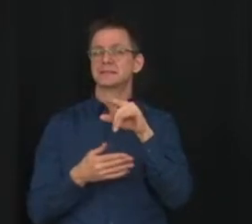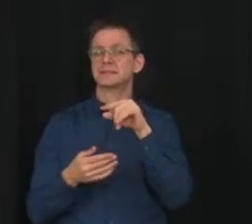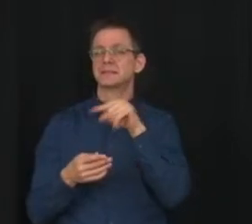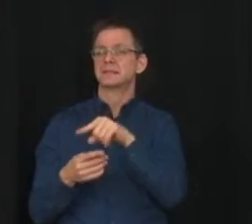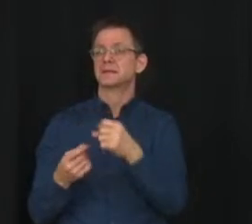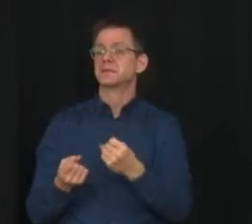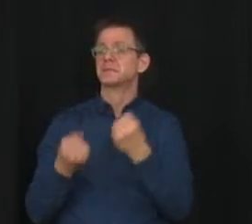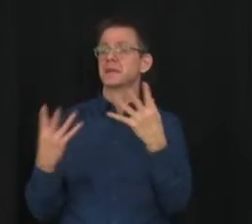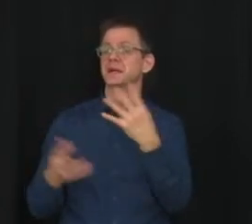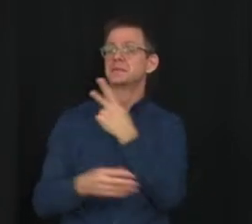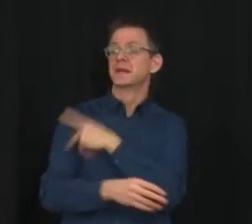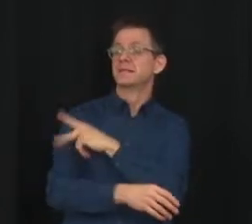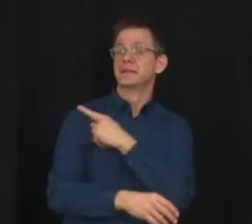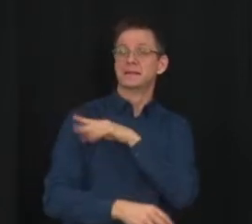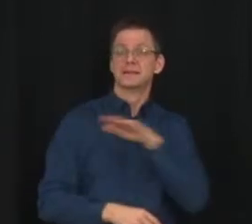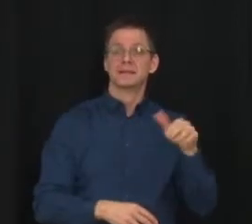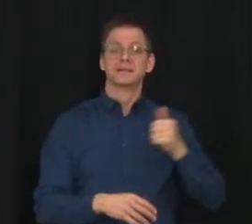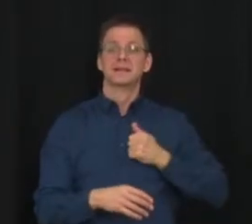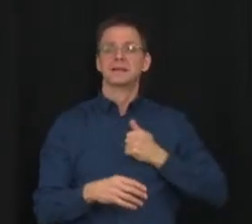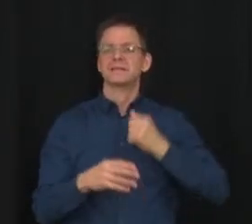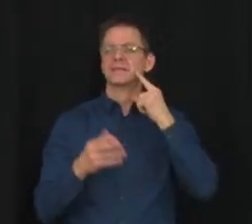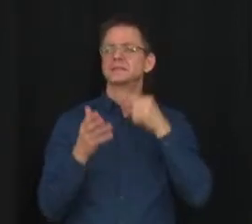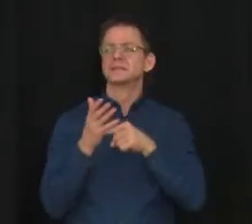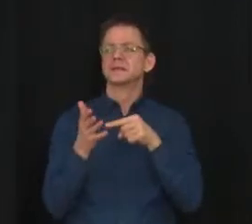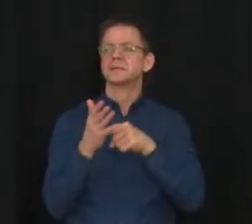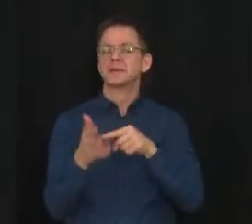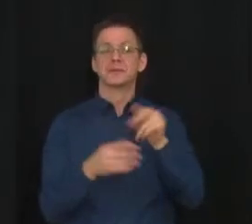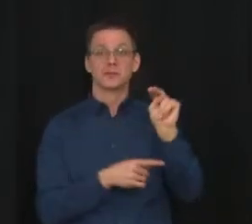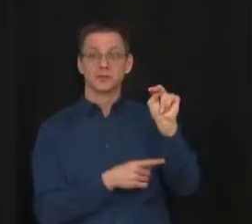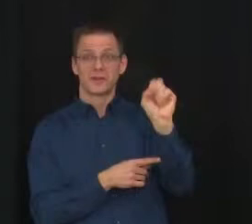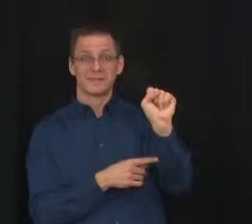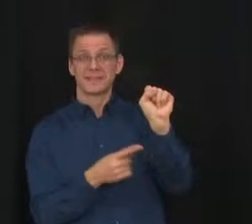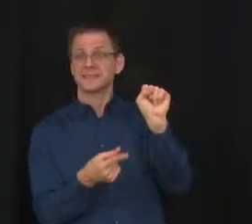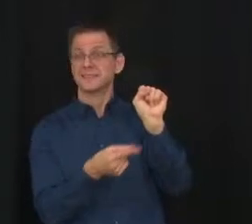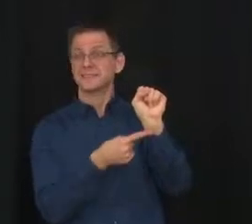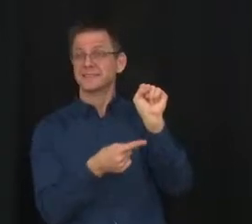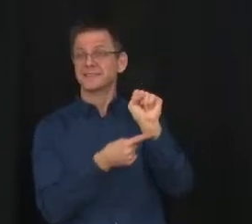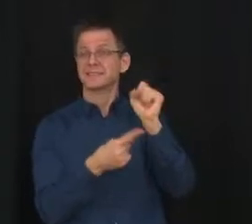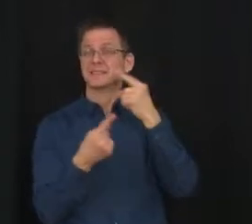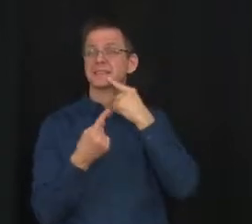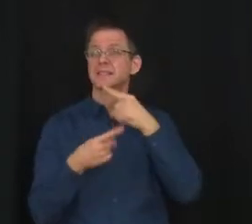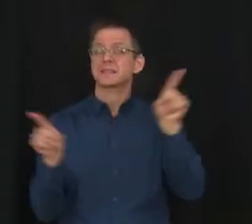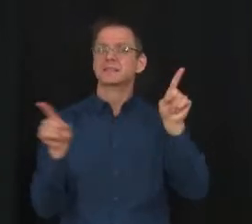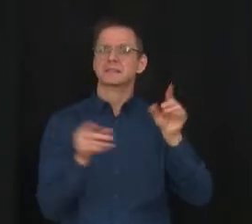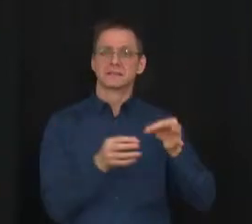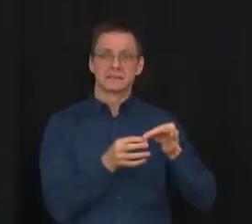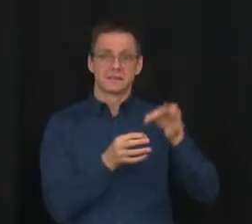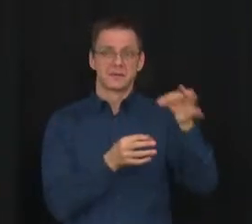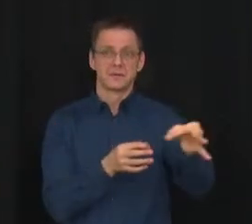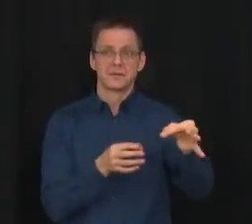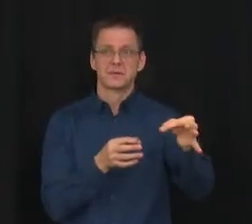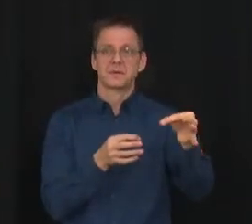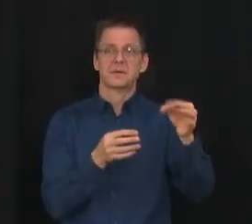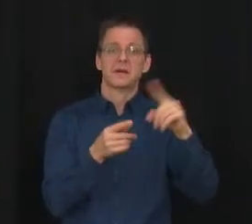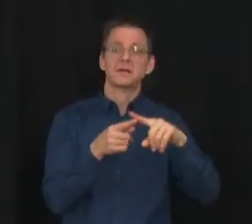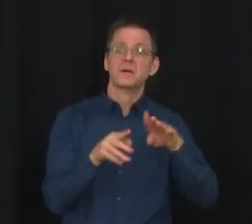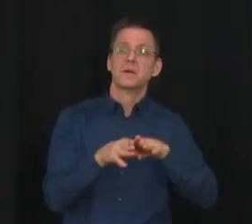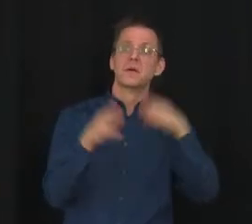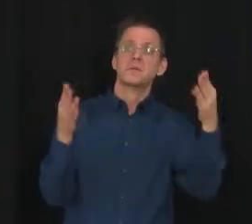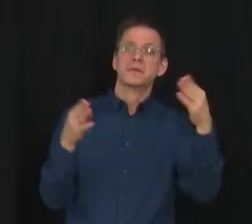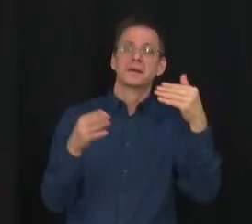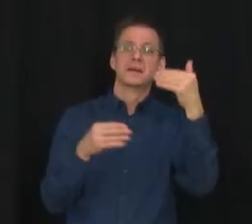Scotia just recently announced that they're delaying it until January the 17th. The case positivity rate